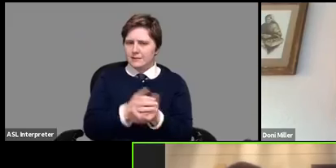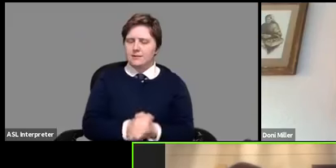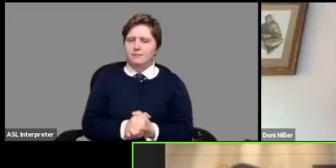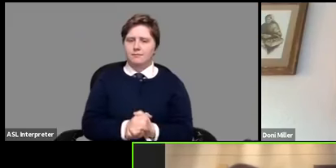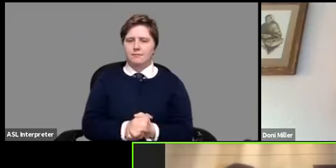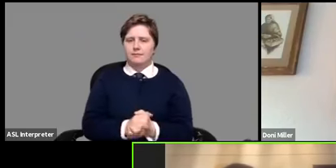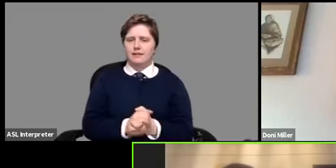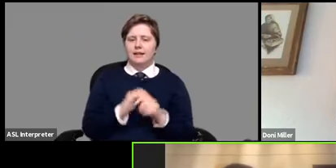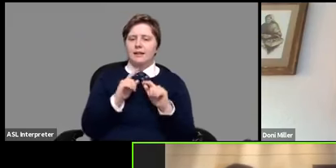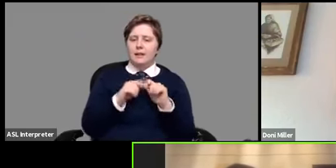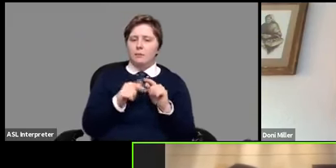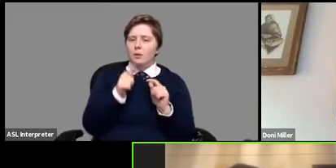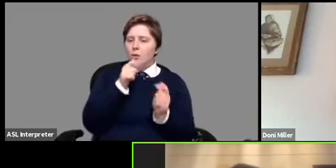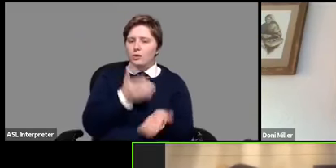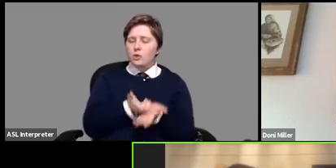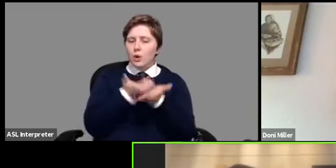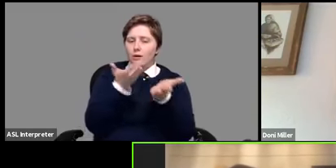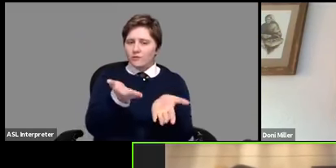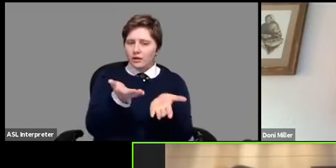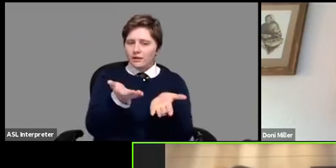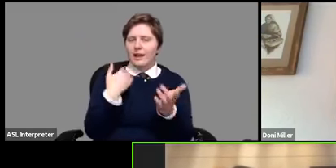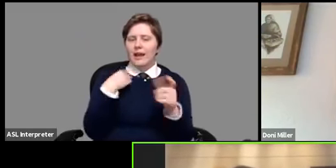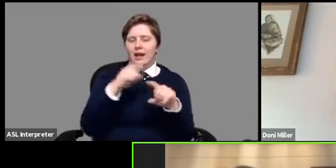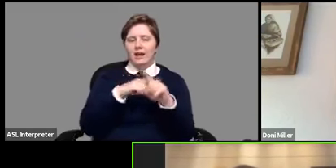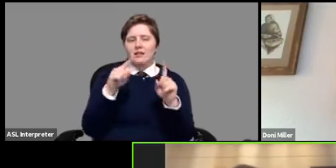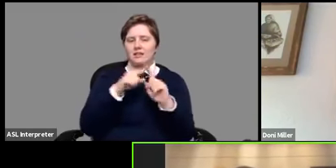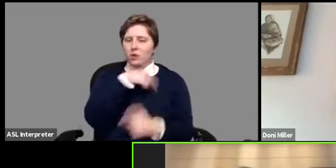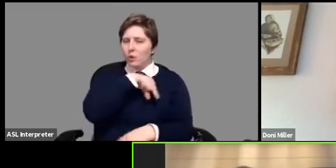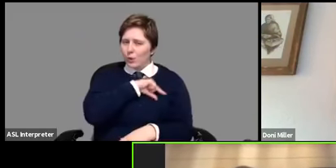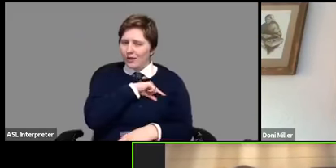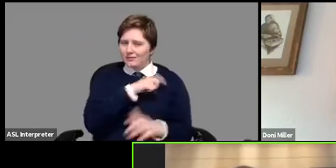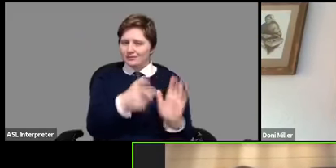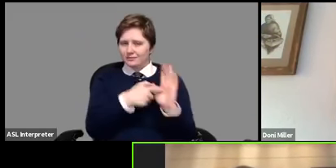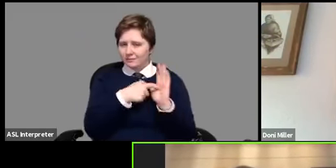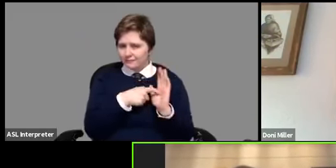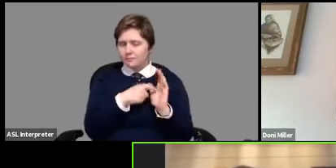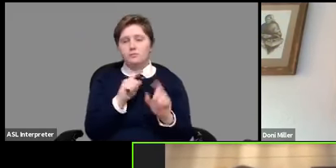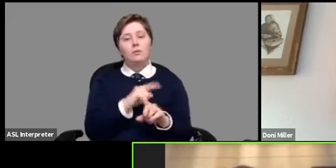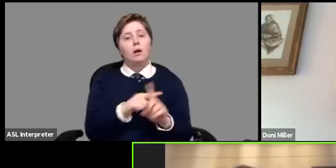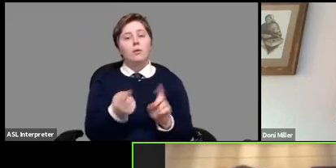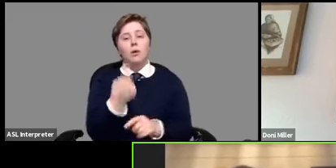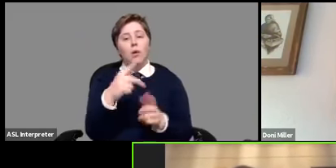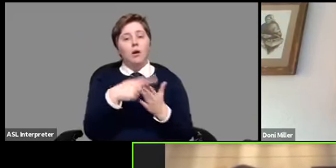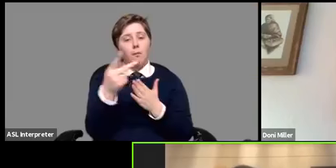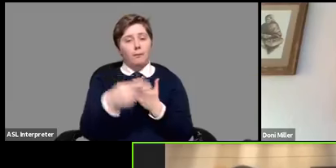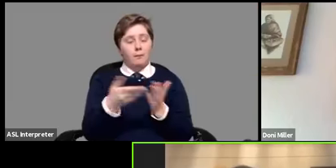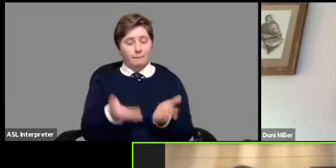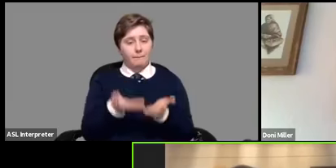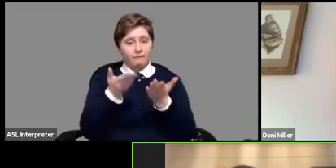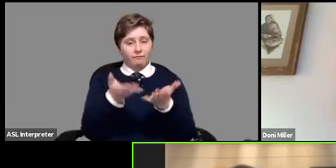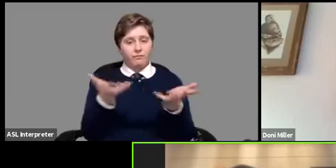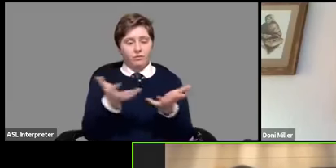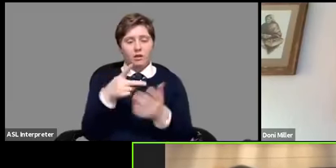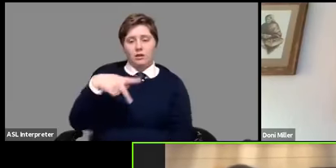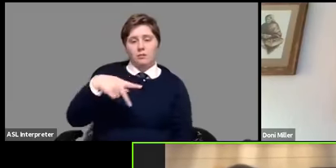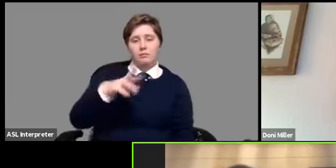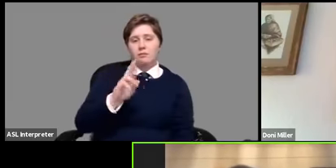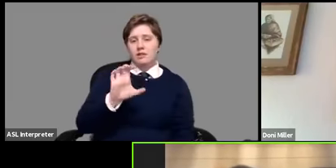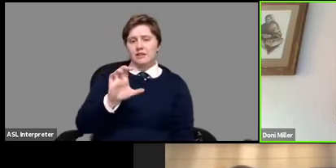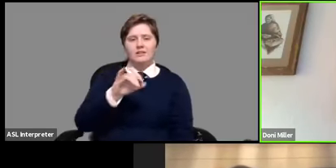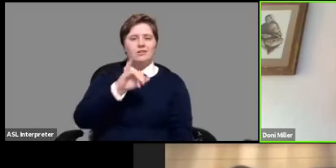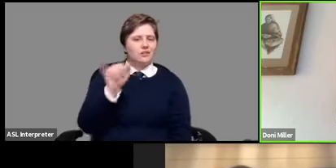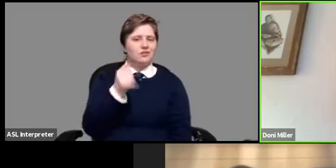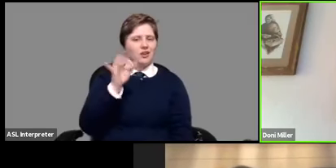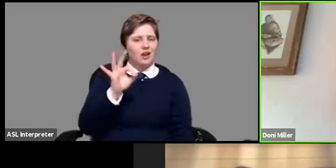depending on who's offering it they have their different qualifications um but one program that does offer it is prc jfs